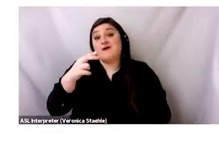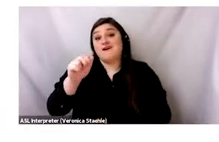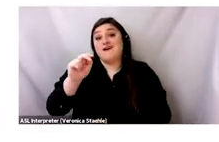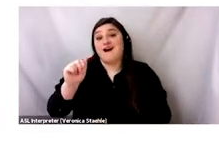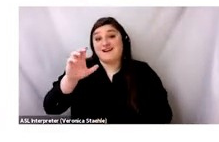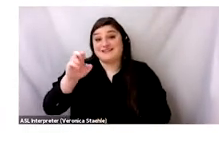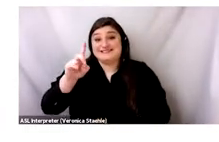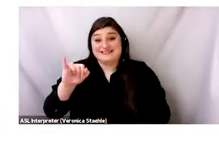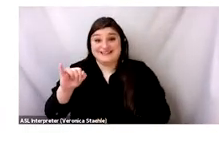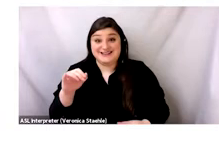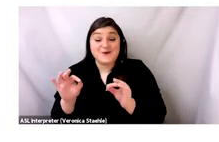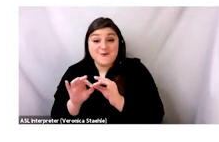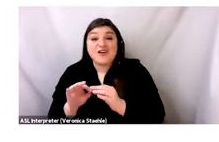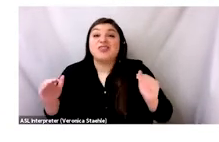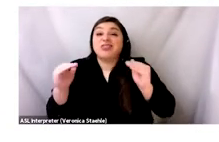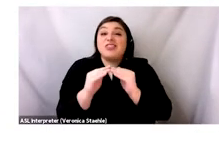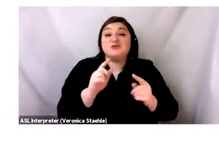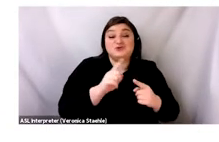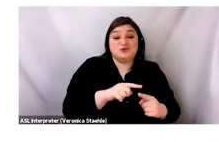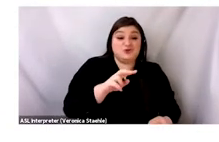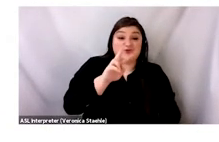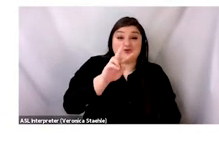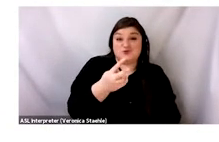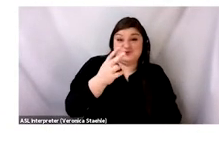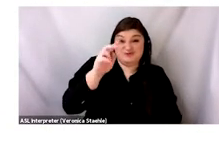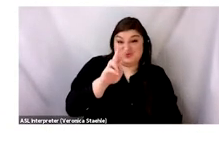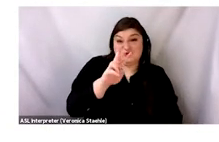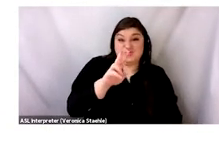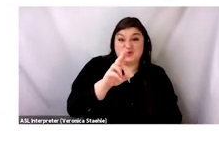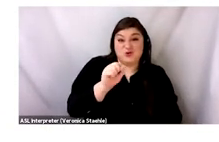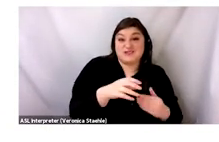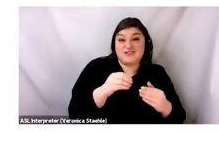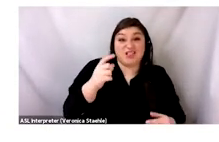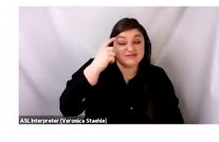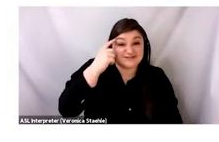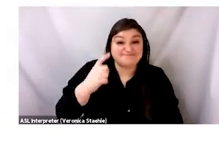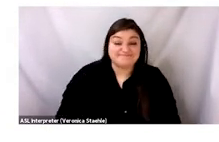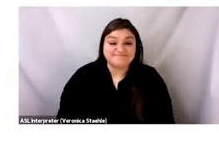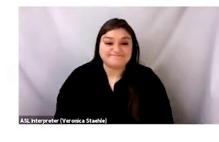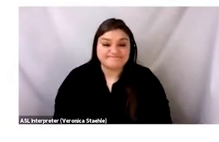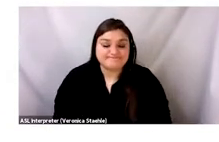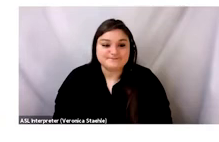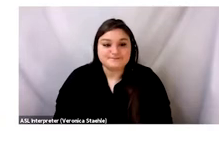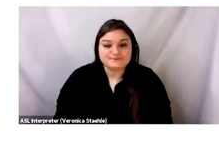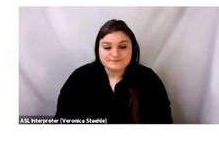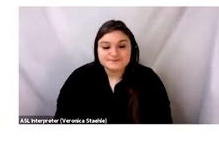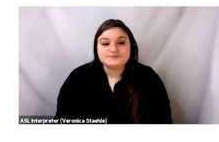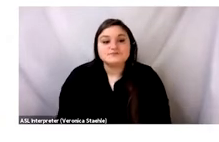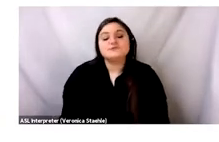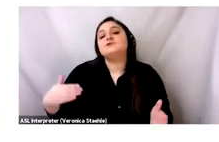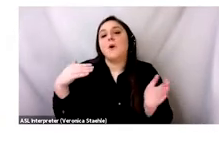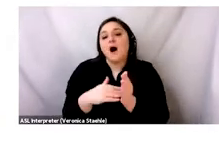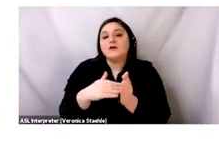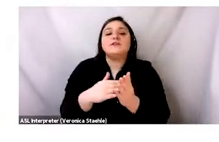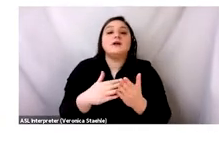which is the equivalent of 35 US cents. Again, pre-COVID times, if we could all be together, I would typically come